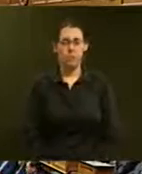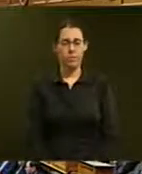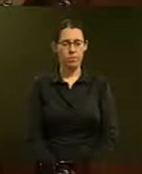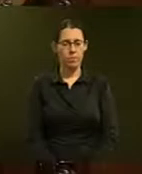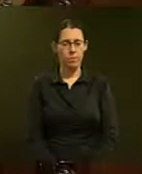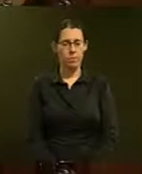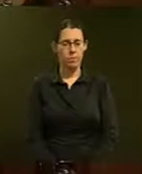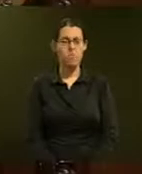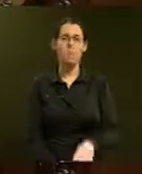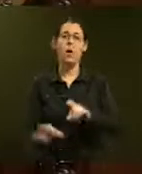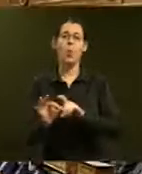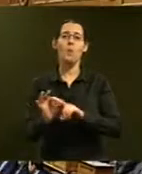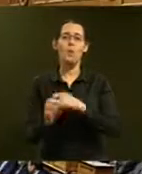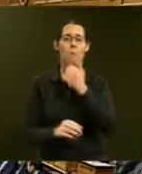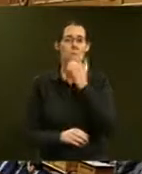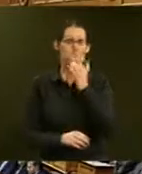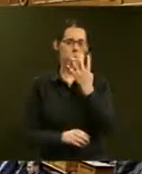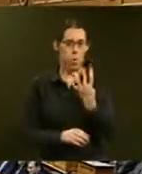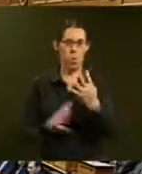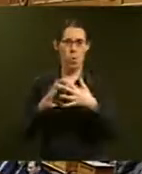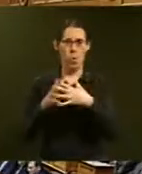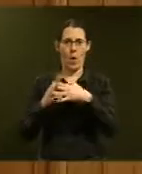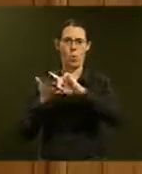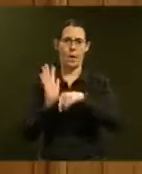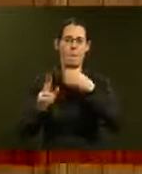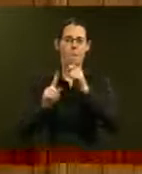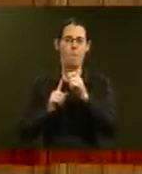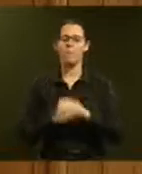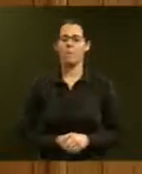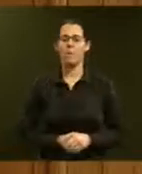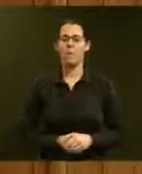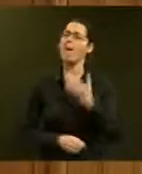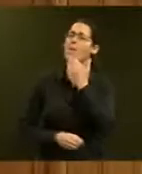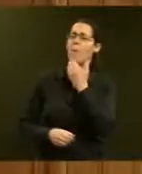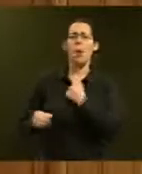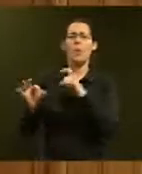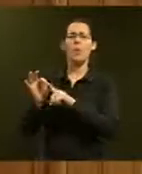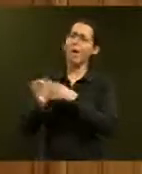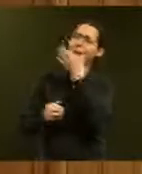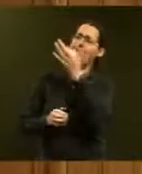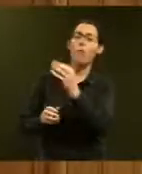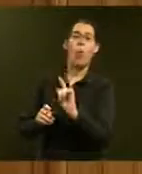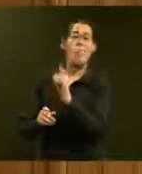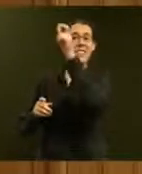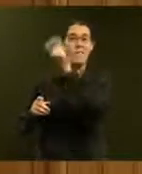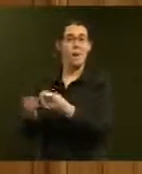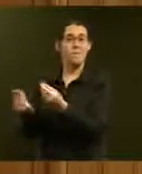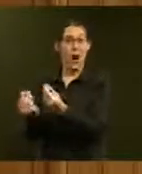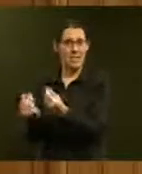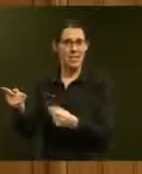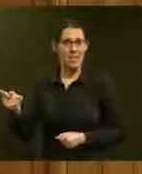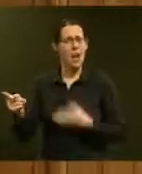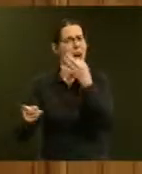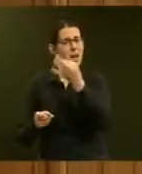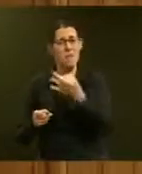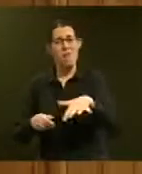Question number four, Willow-Jean Prime. Thank you, my question is to the Minister of Finance. Will the Families Package help New